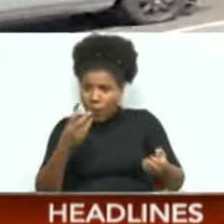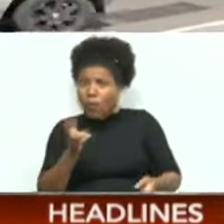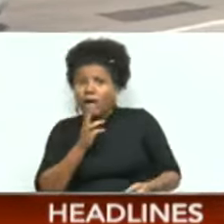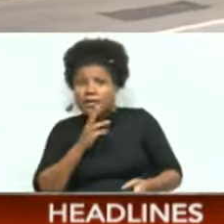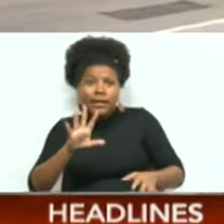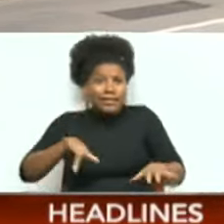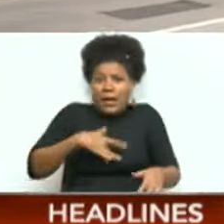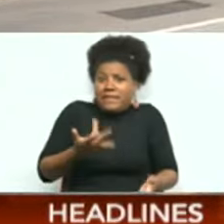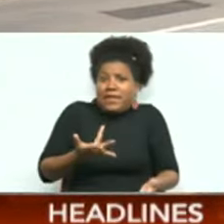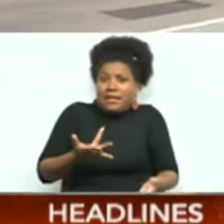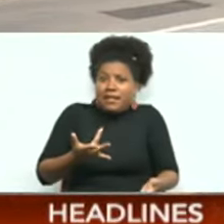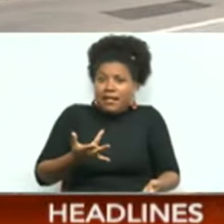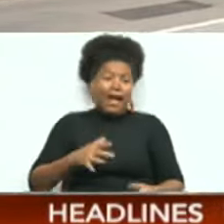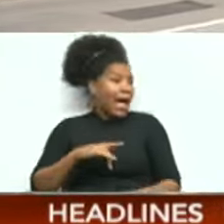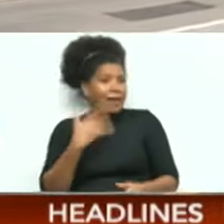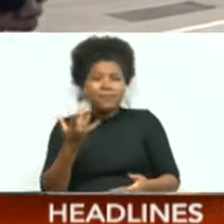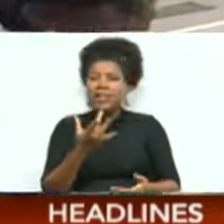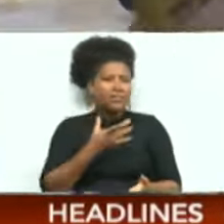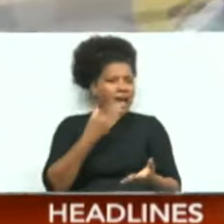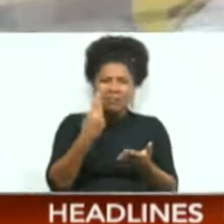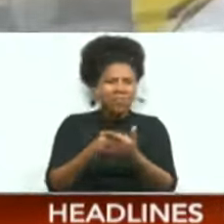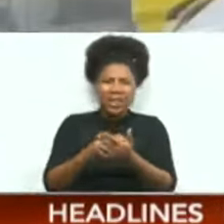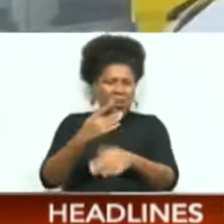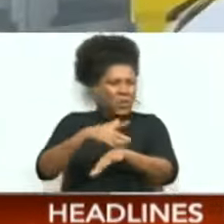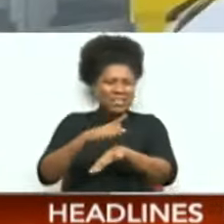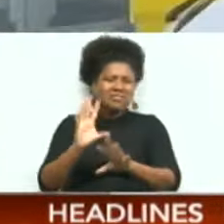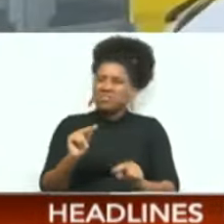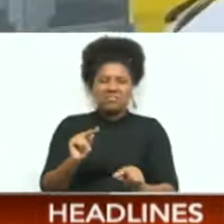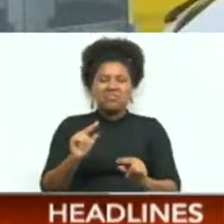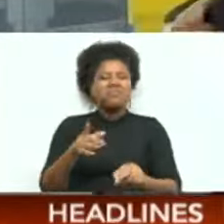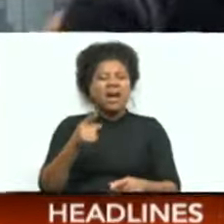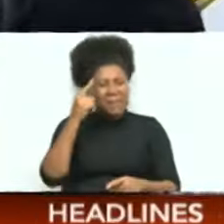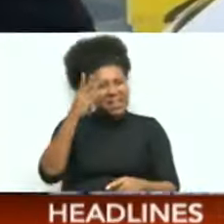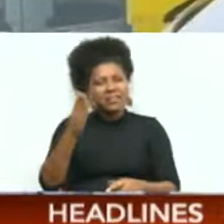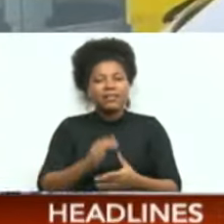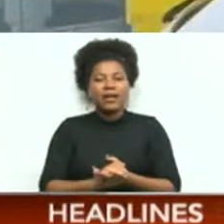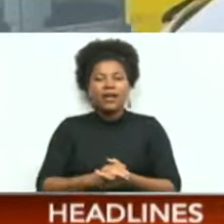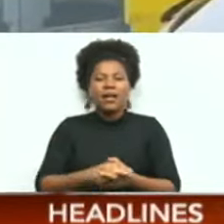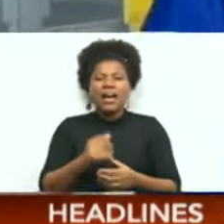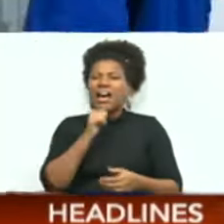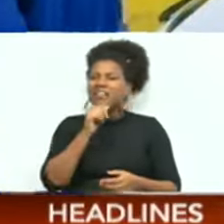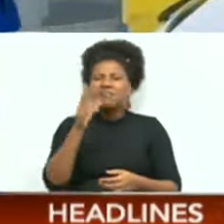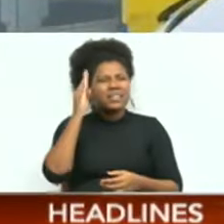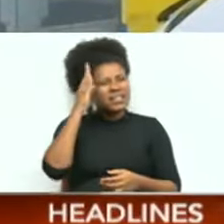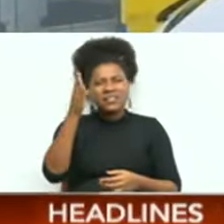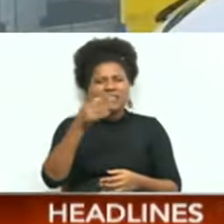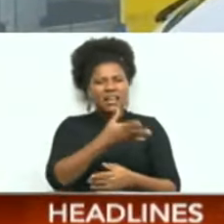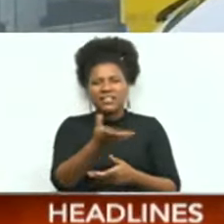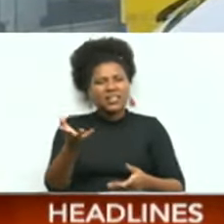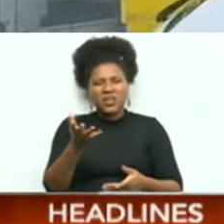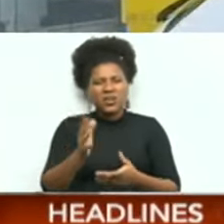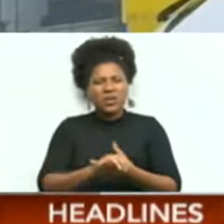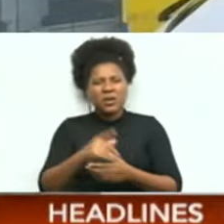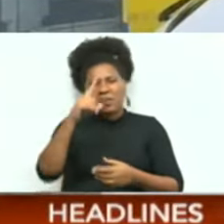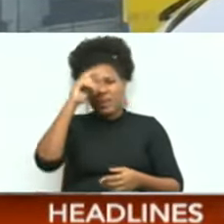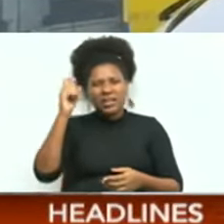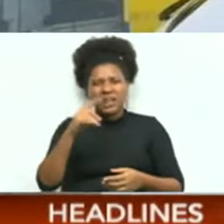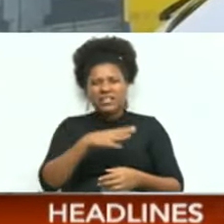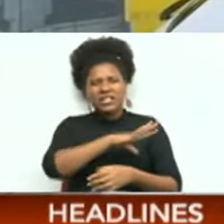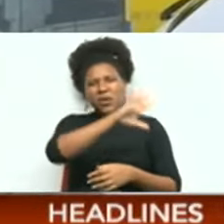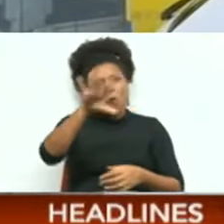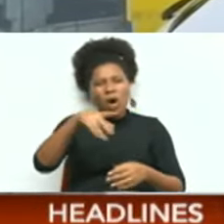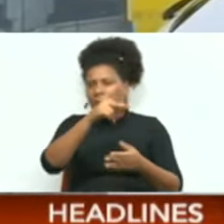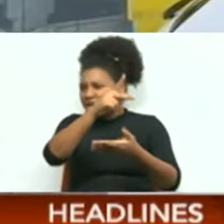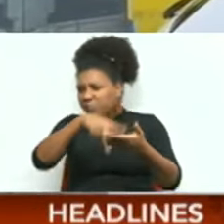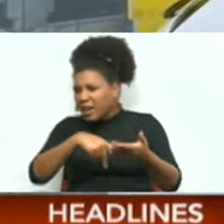feel. I feel that money is to waste. I believe so, you know. Why? Why? Because it's all, it's all, which part they distribute